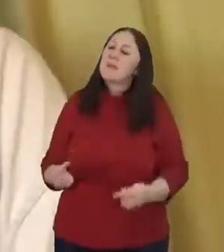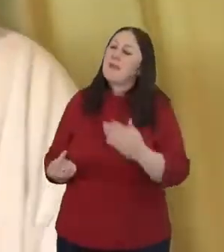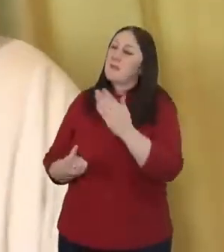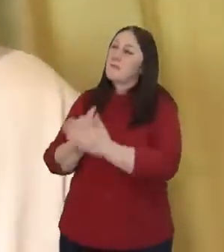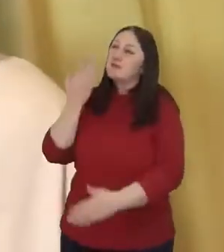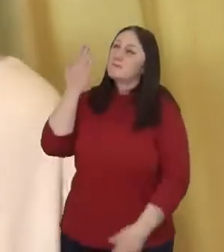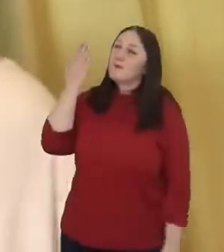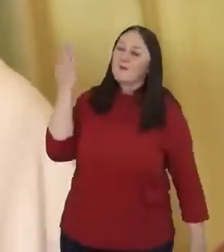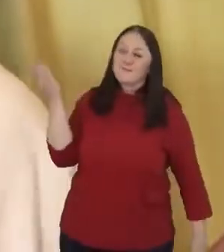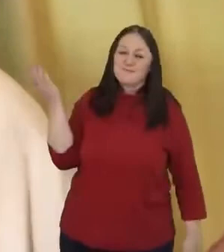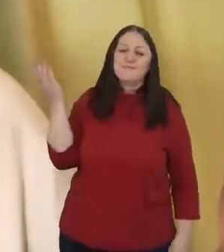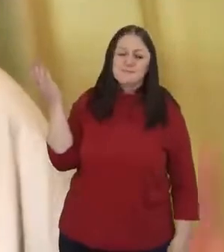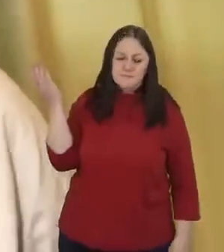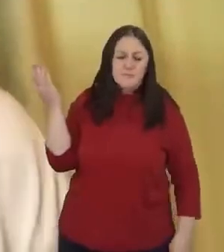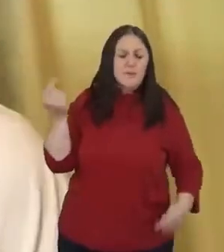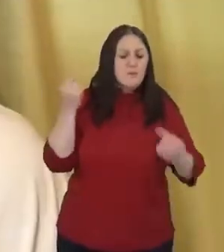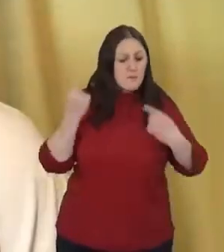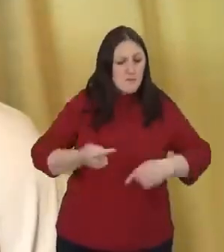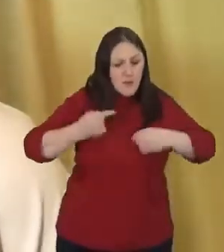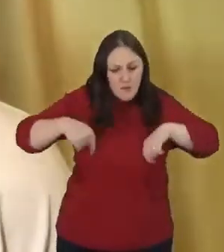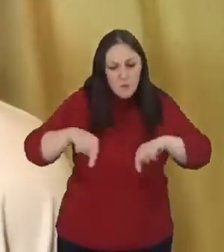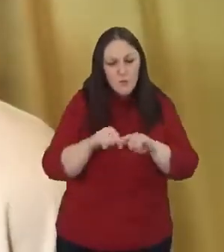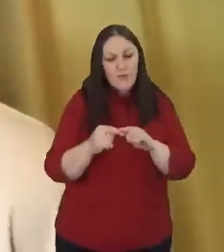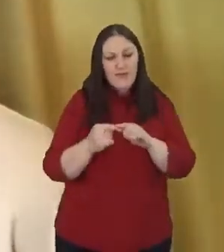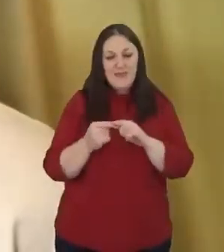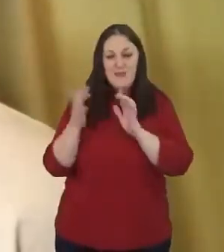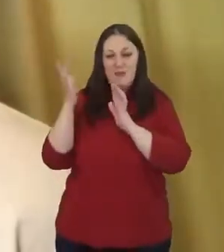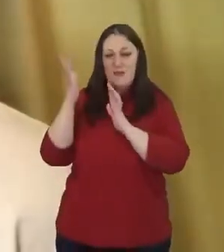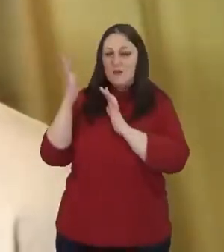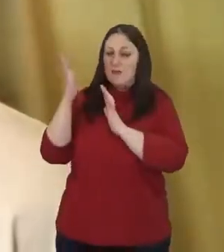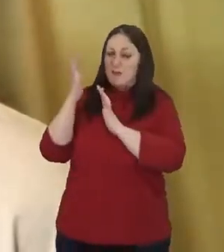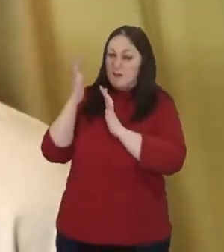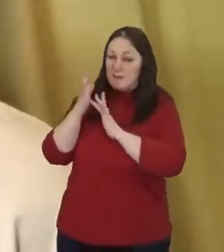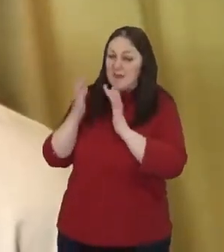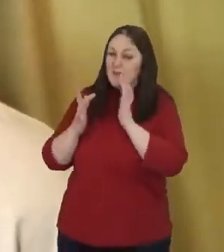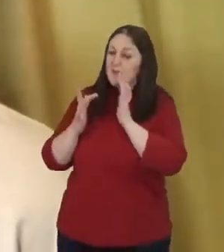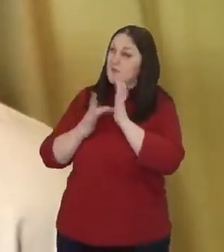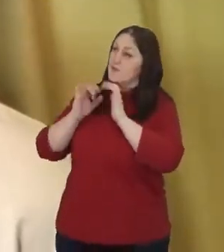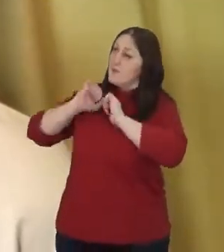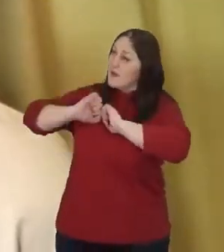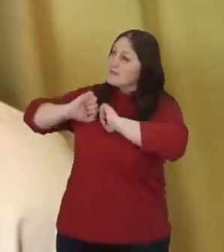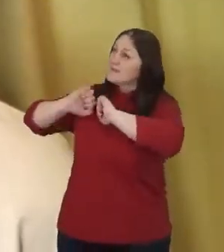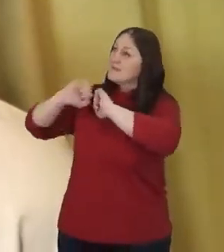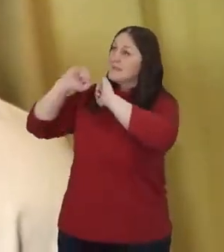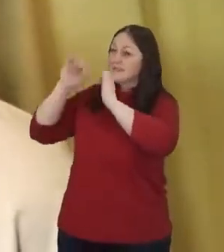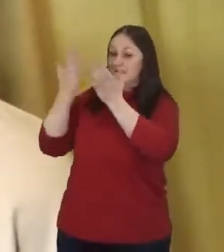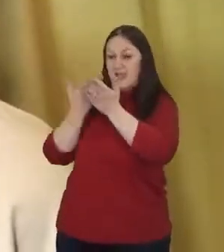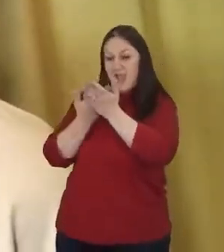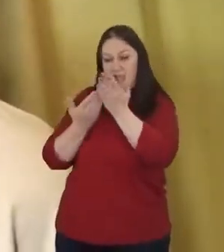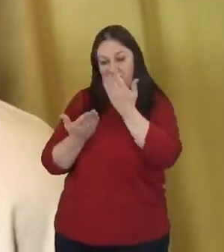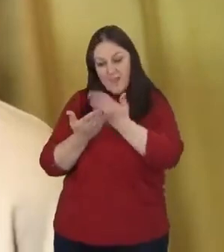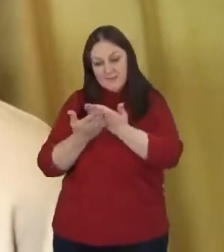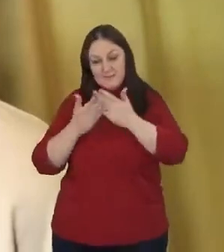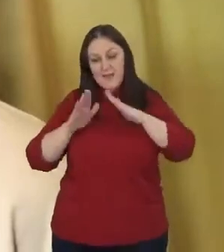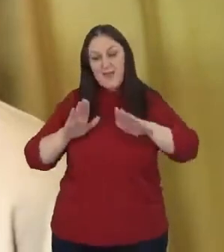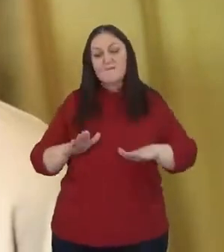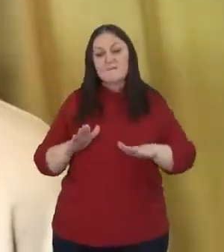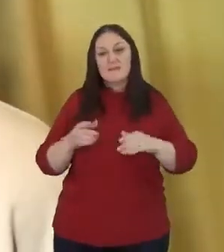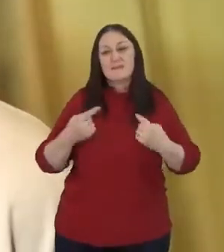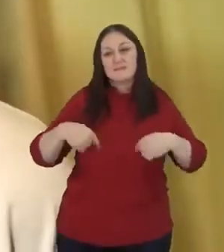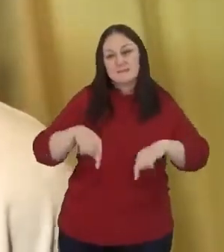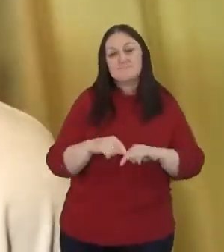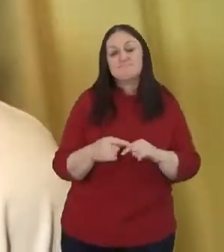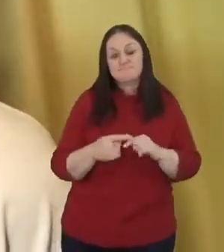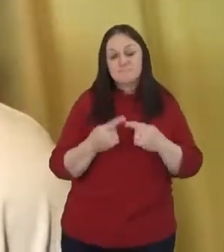May we be Christ's hands and feet. May God's kingdom come